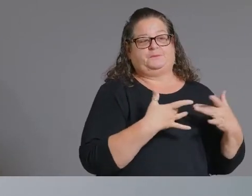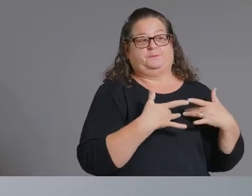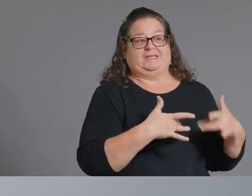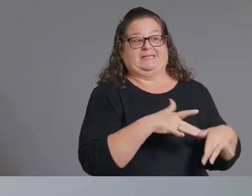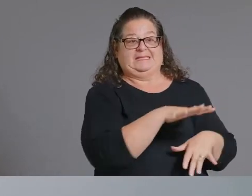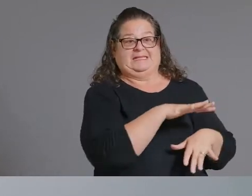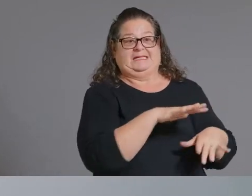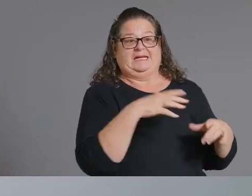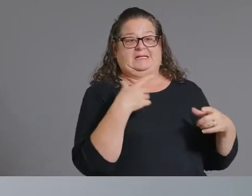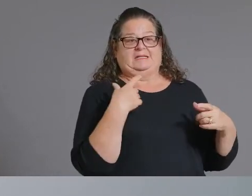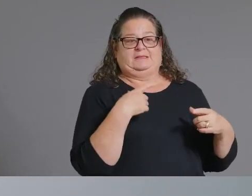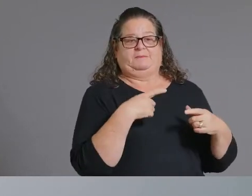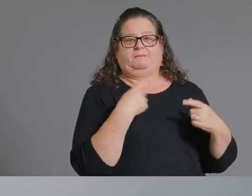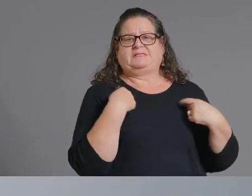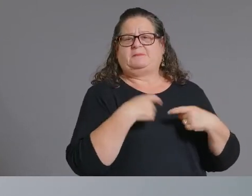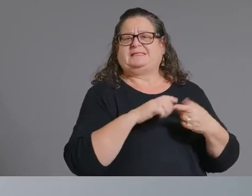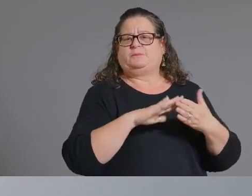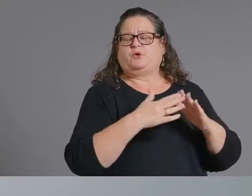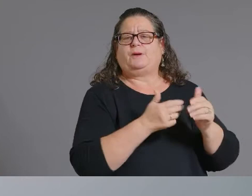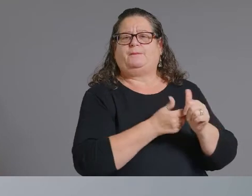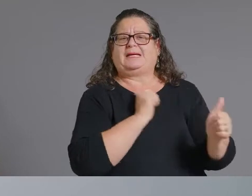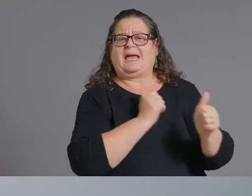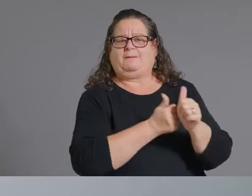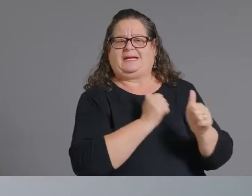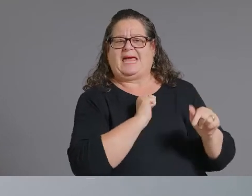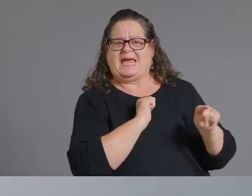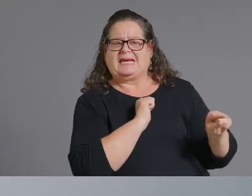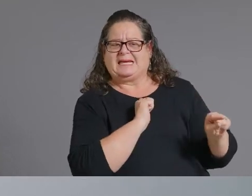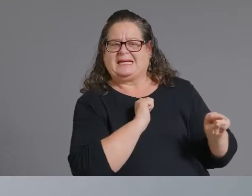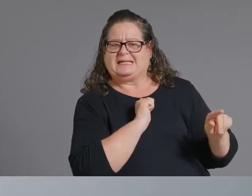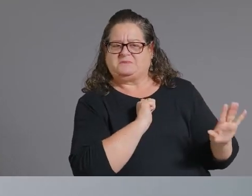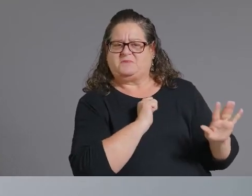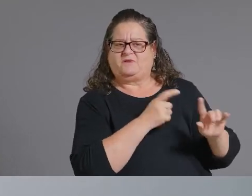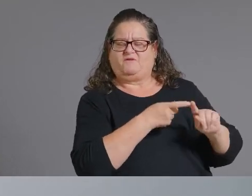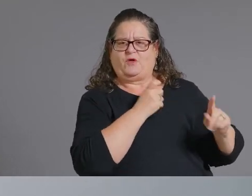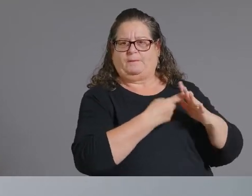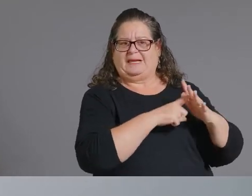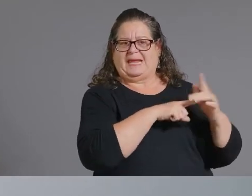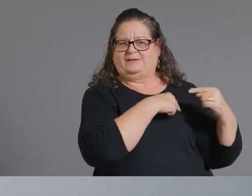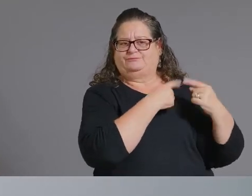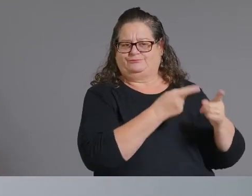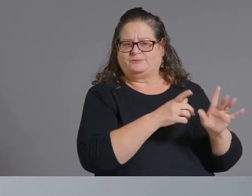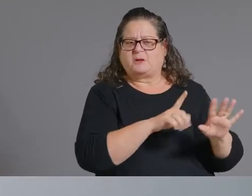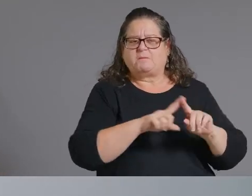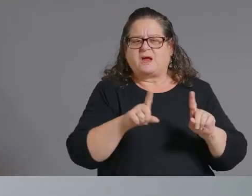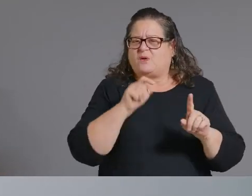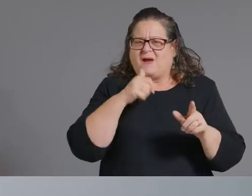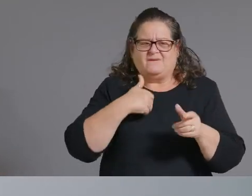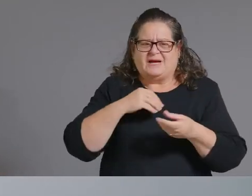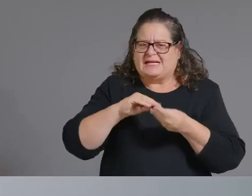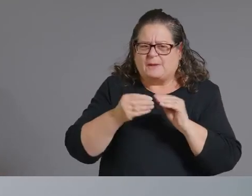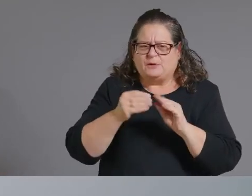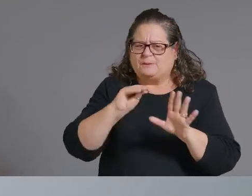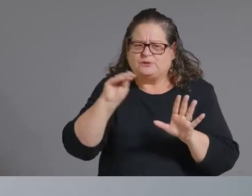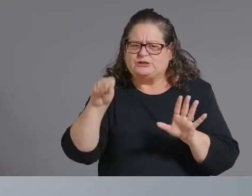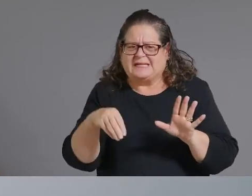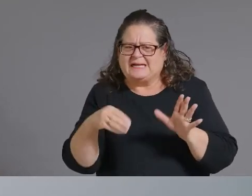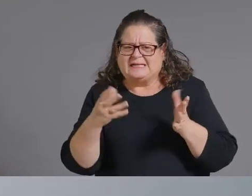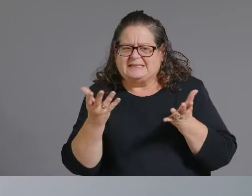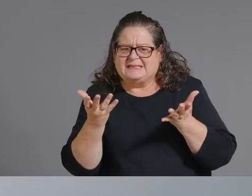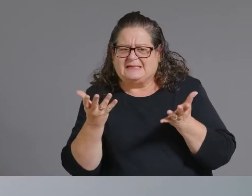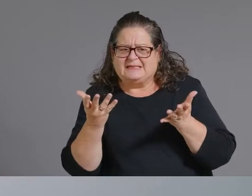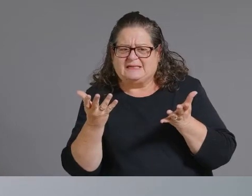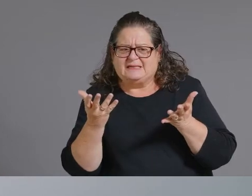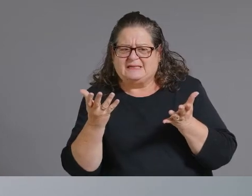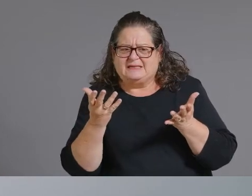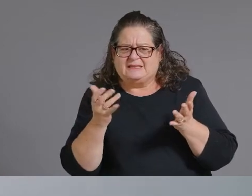very much early on can you kind of put a number on it and say how how much this data is doing what kind of